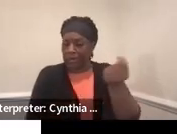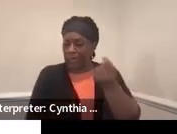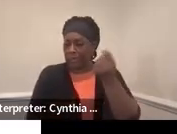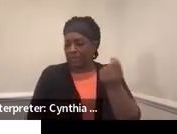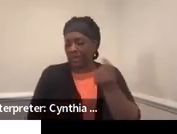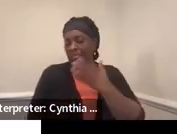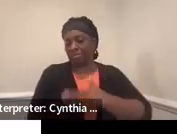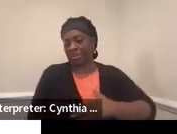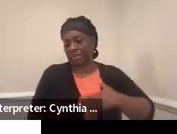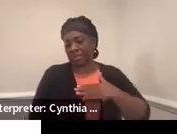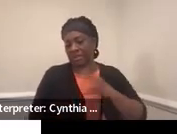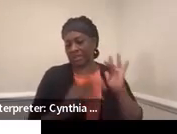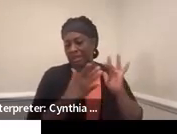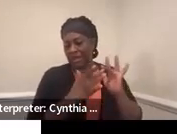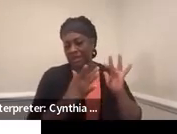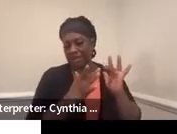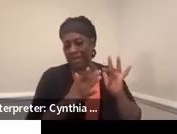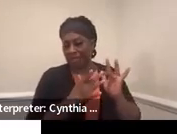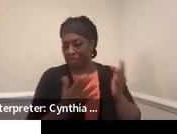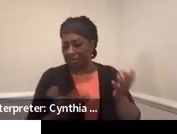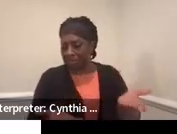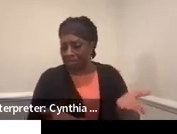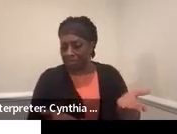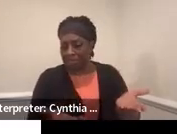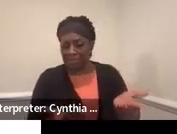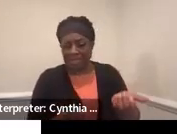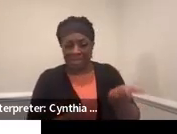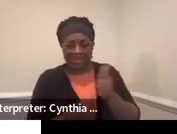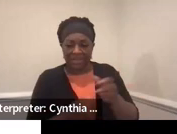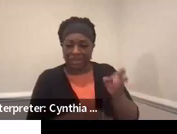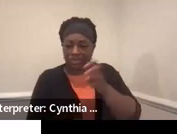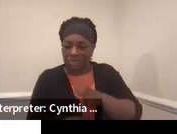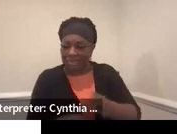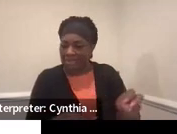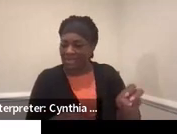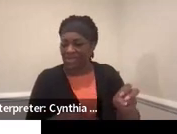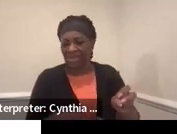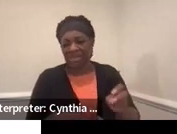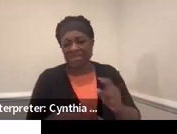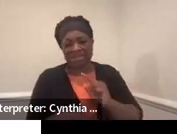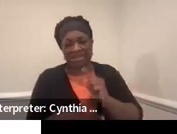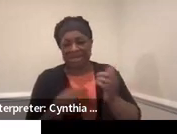please reach out. No question around transition, too big or too small.